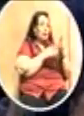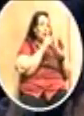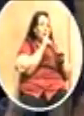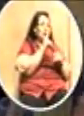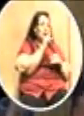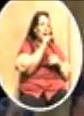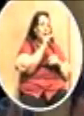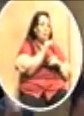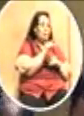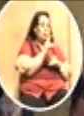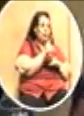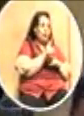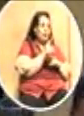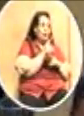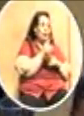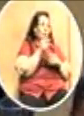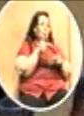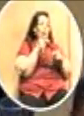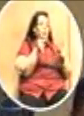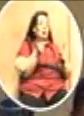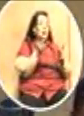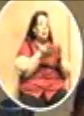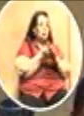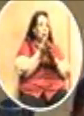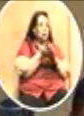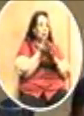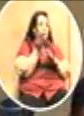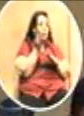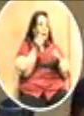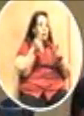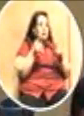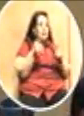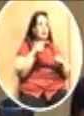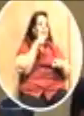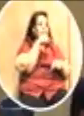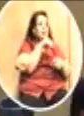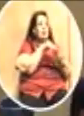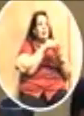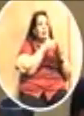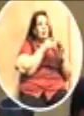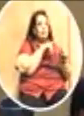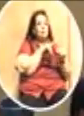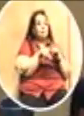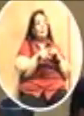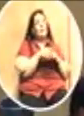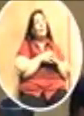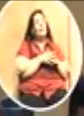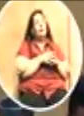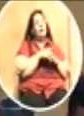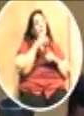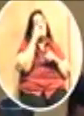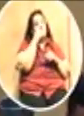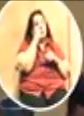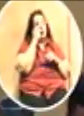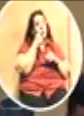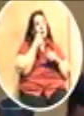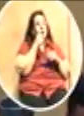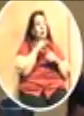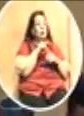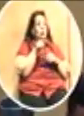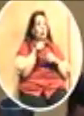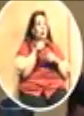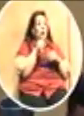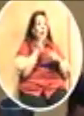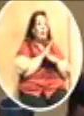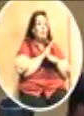or proposing to run events in downtown El Paso. Just because you are a business owner does not